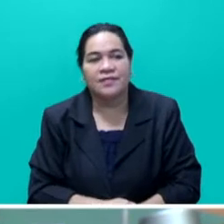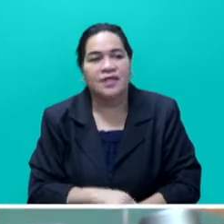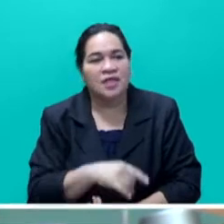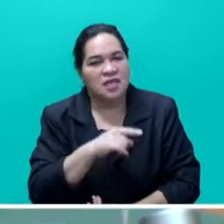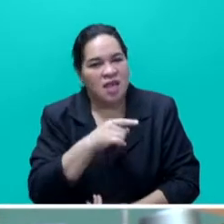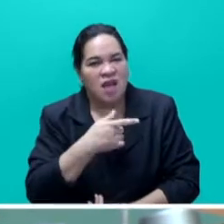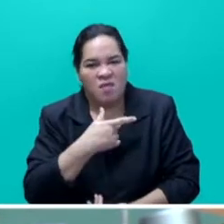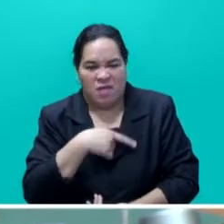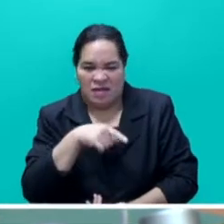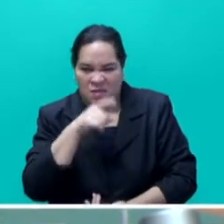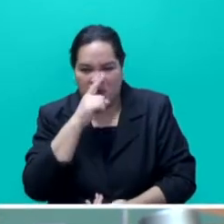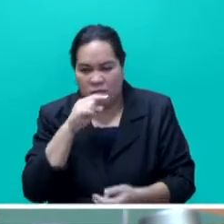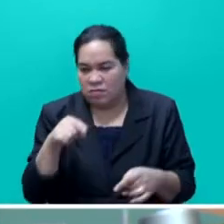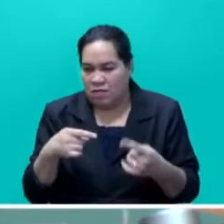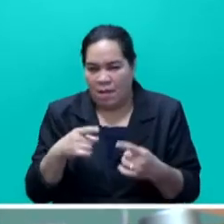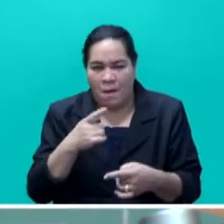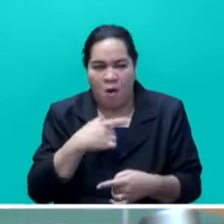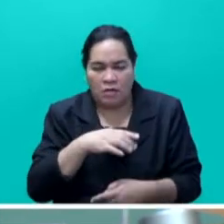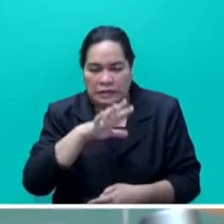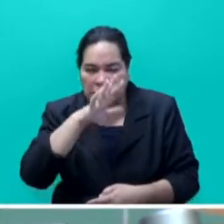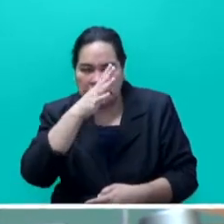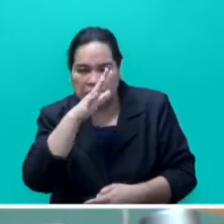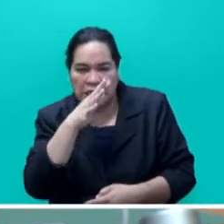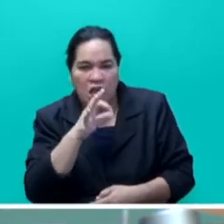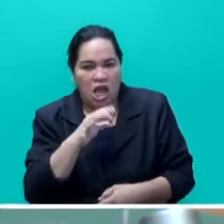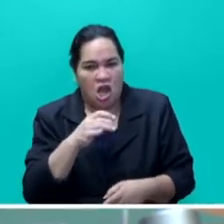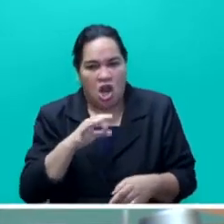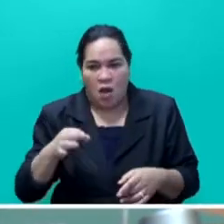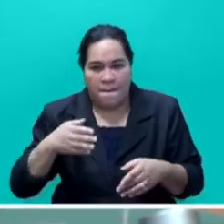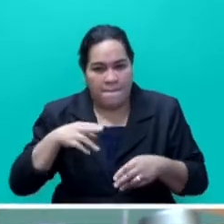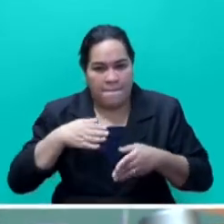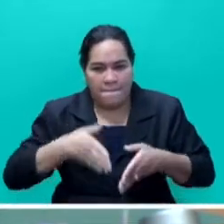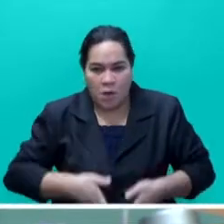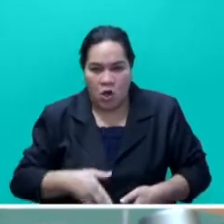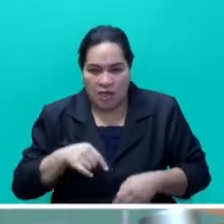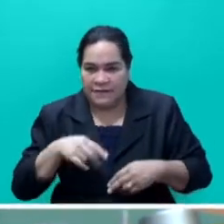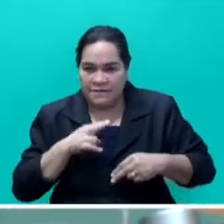because he was not born in Fiji. It is sad to say the least.